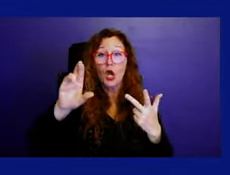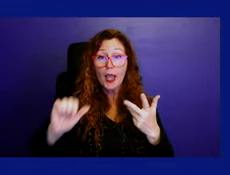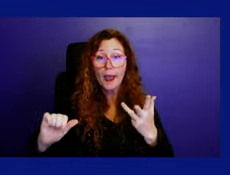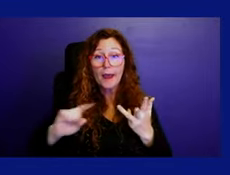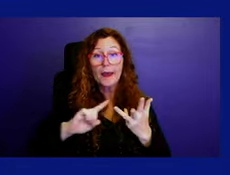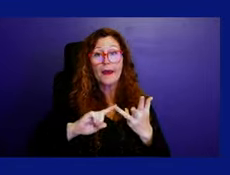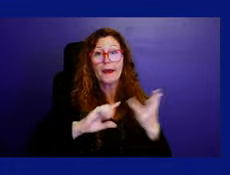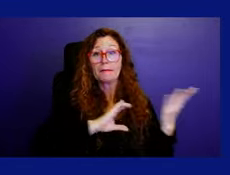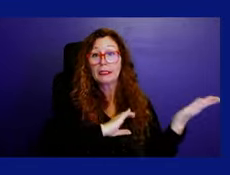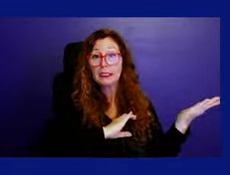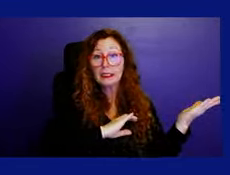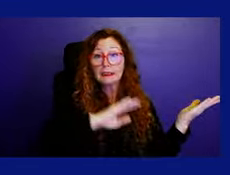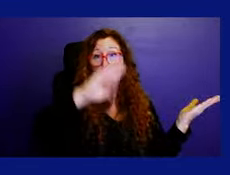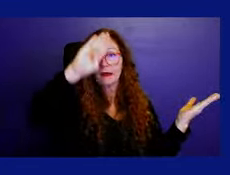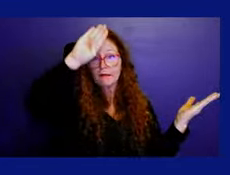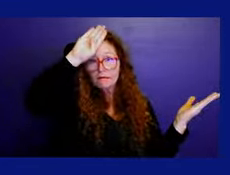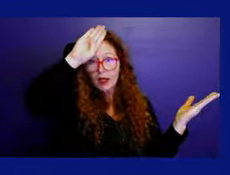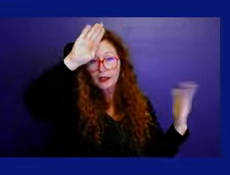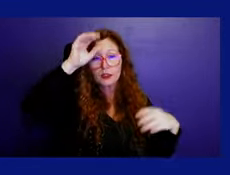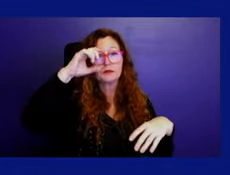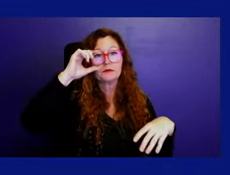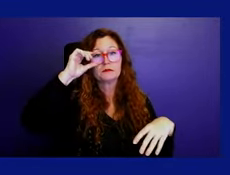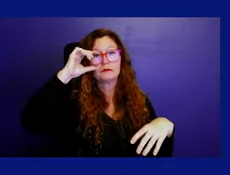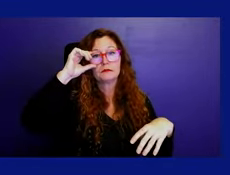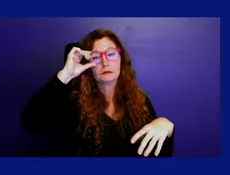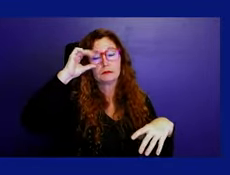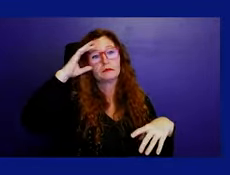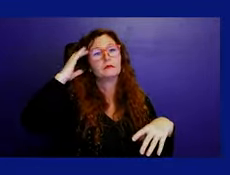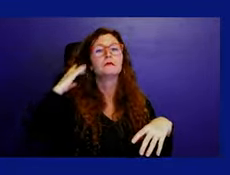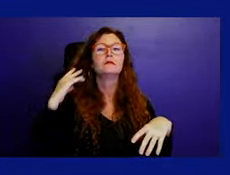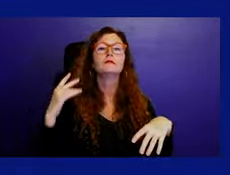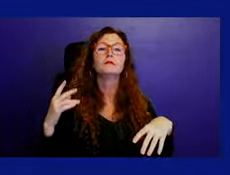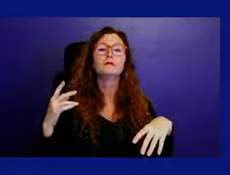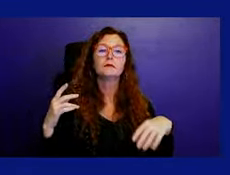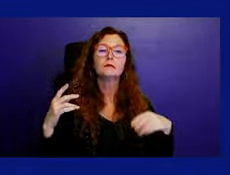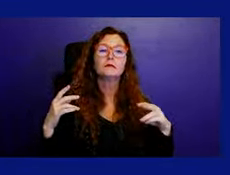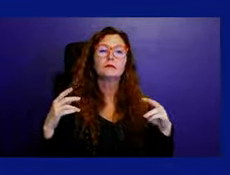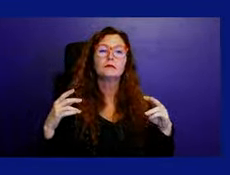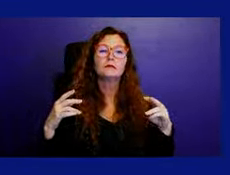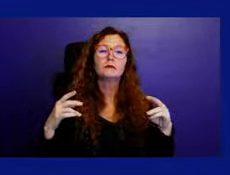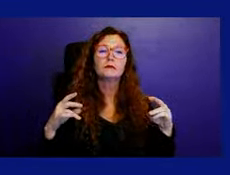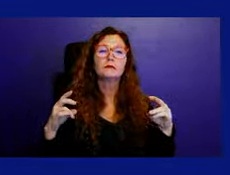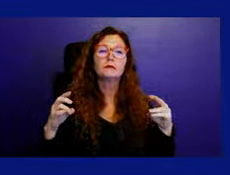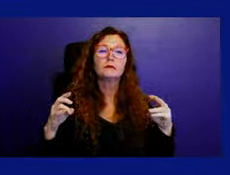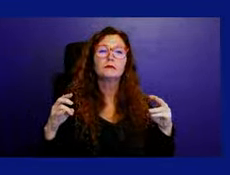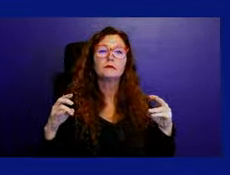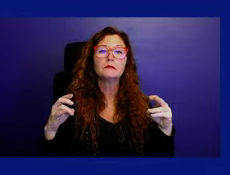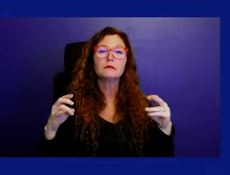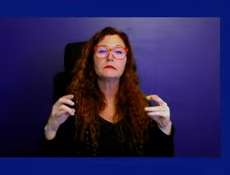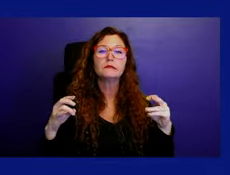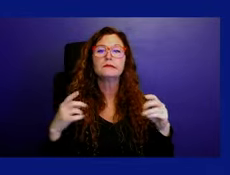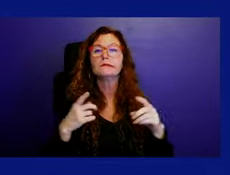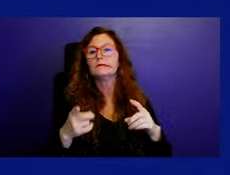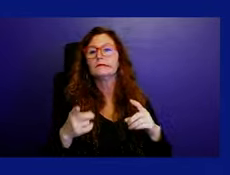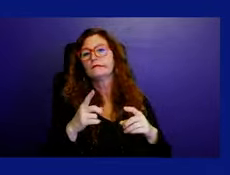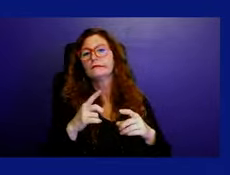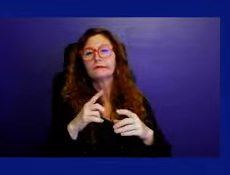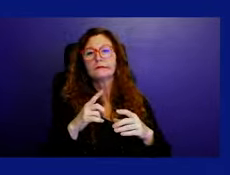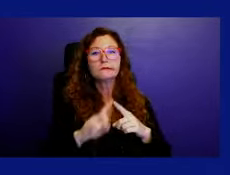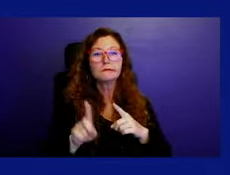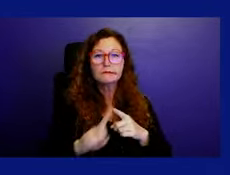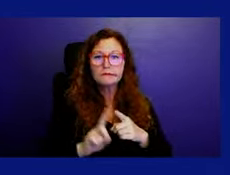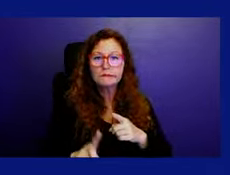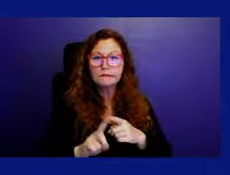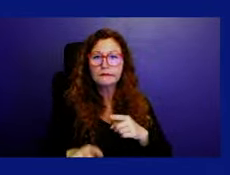We also manage, oversee, and apply the land development regulations for the city. This goes from enforcement to drafting of those codes.